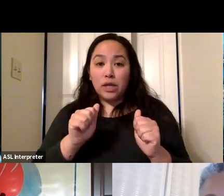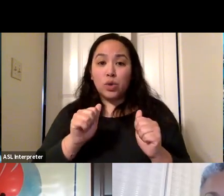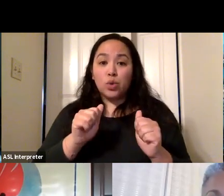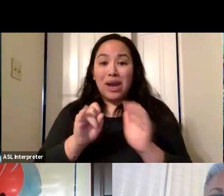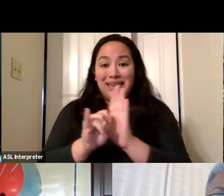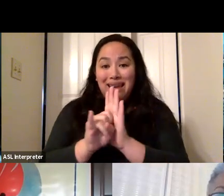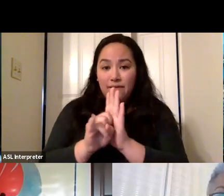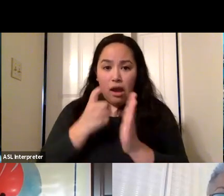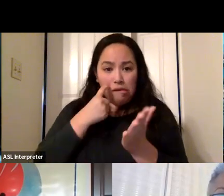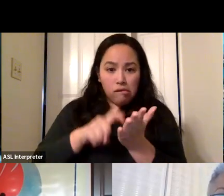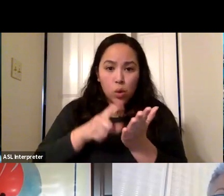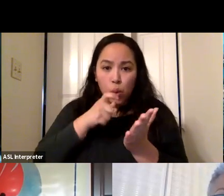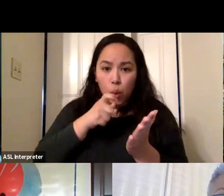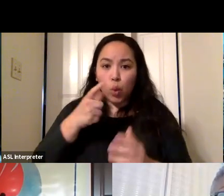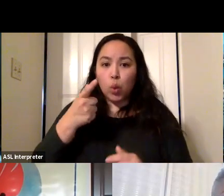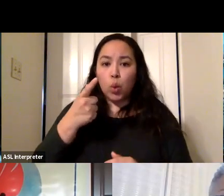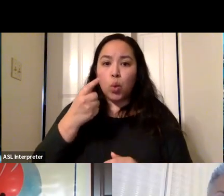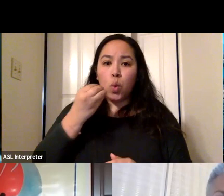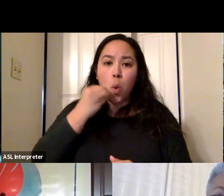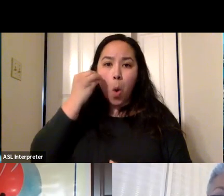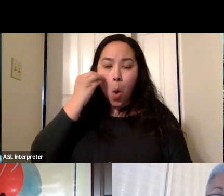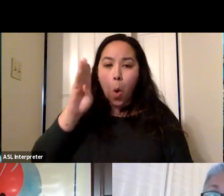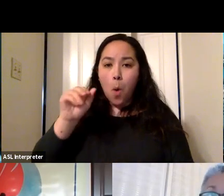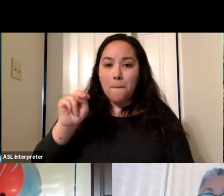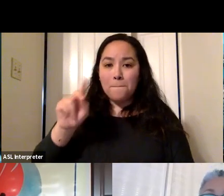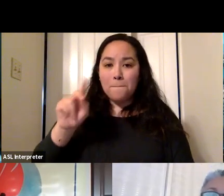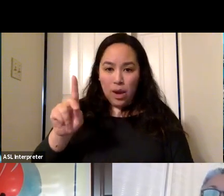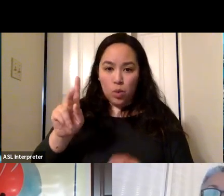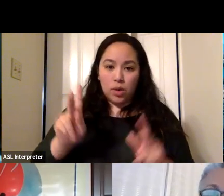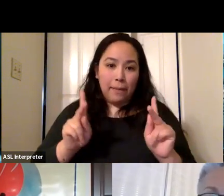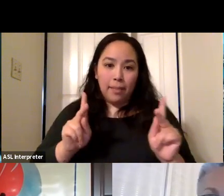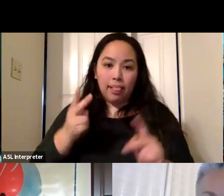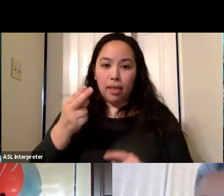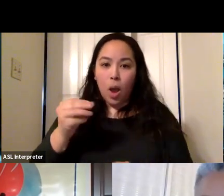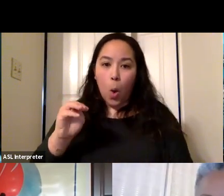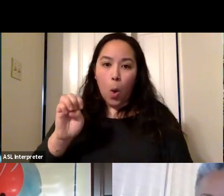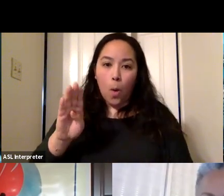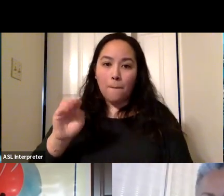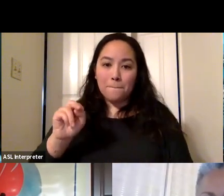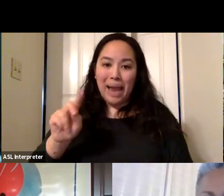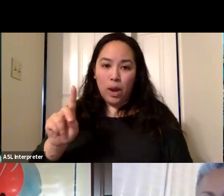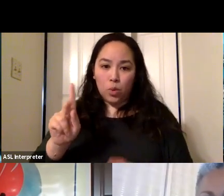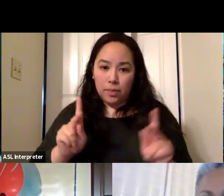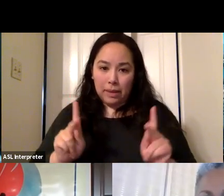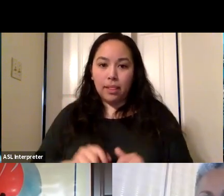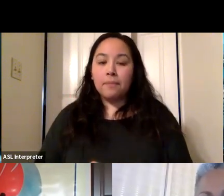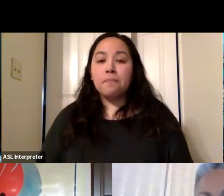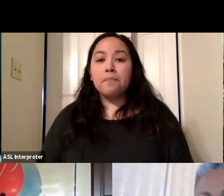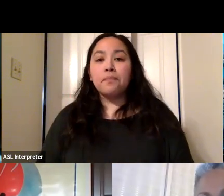adults and so homebound people, not just adults, actually. Sorry for that. And so